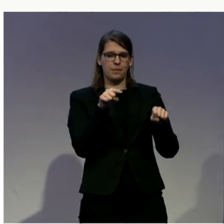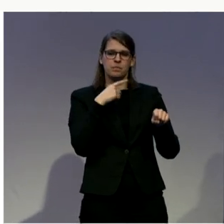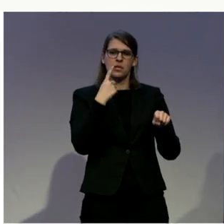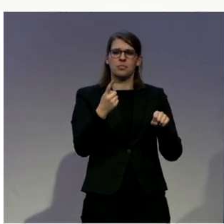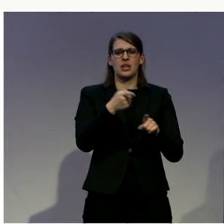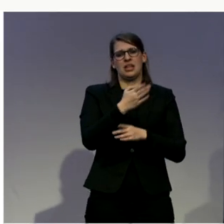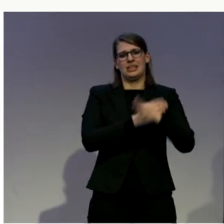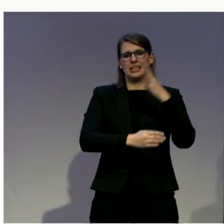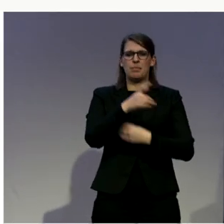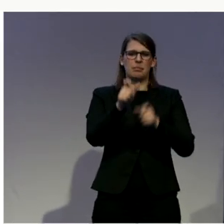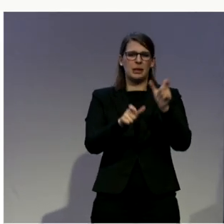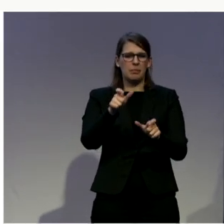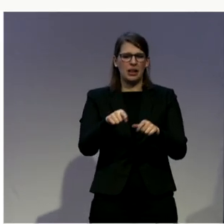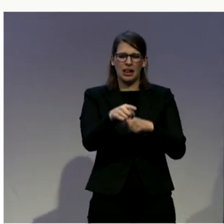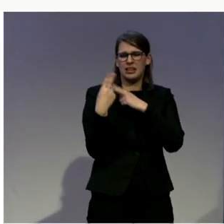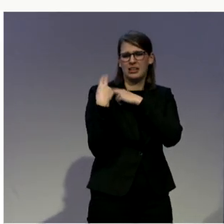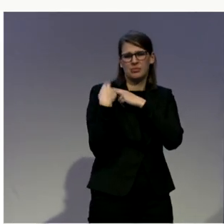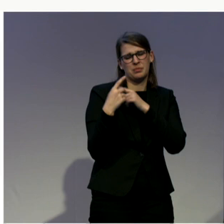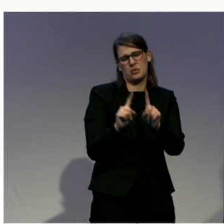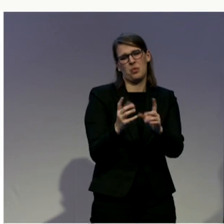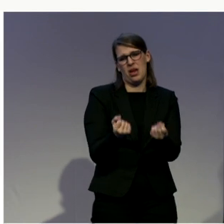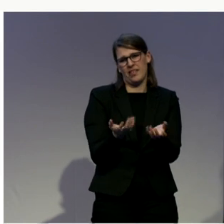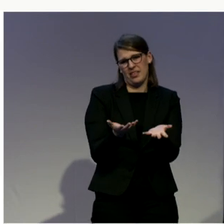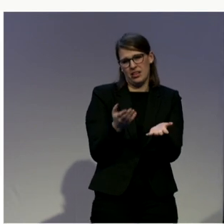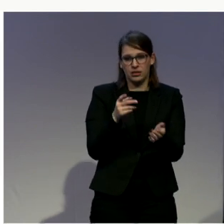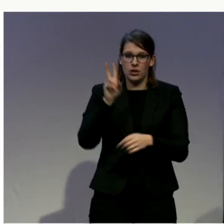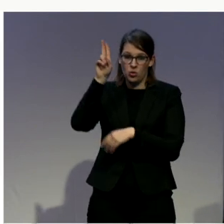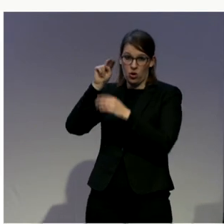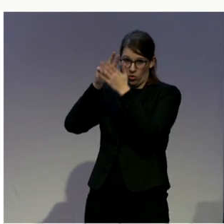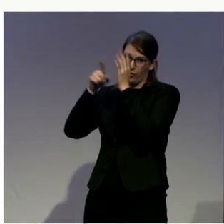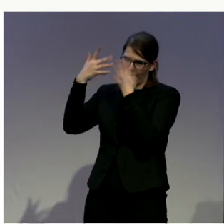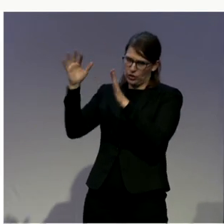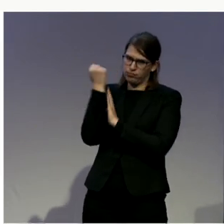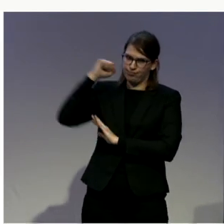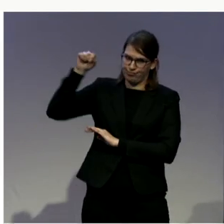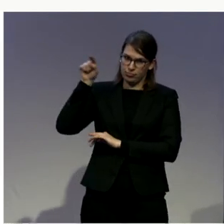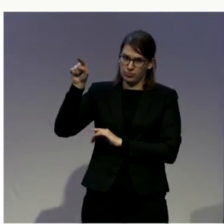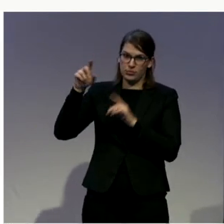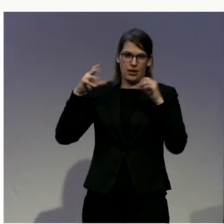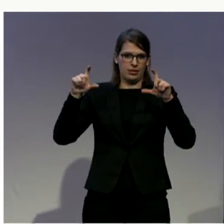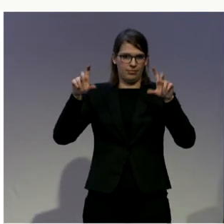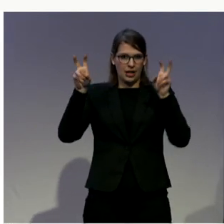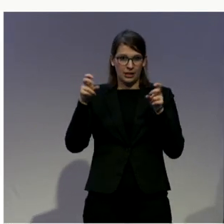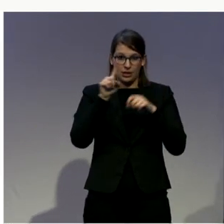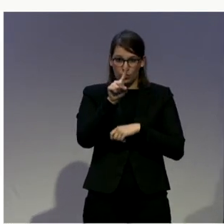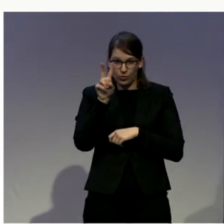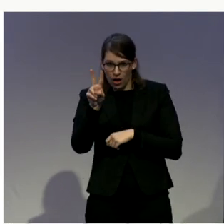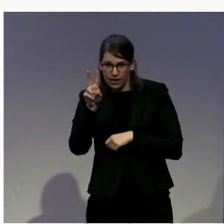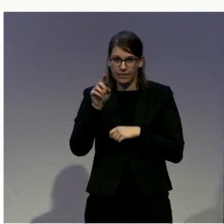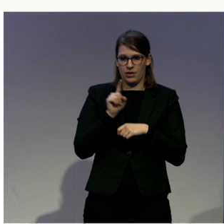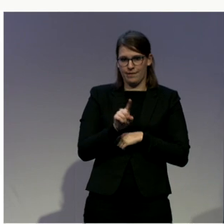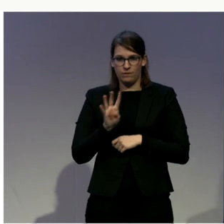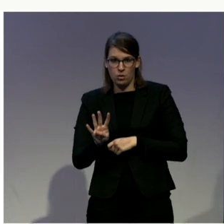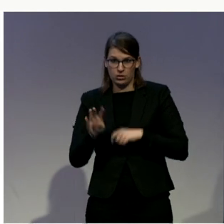compliance with CRPD, specifically to Article 12 and Article 14 of the CRPD. And